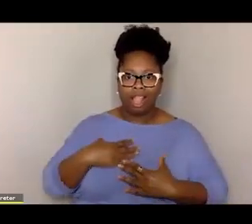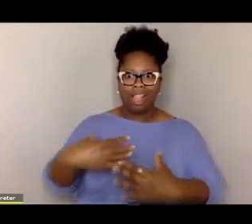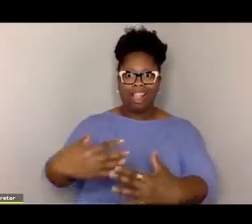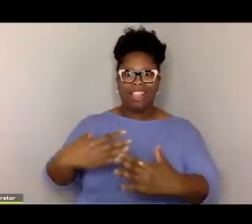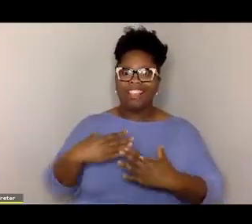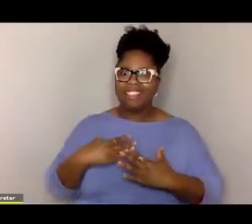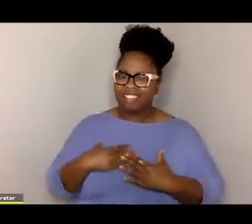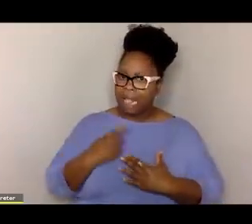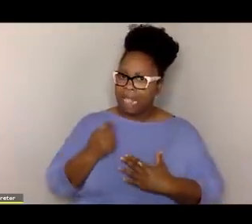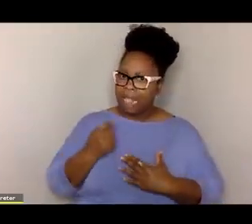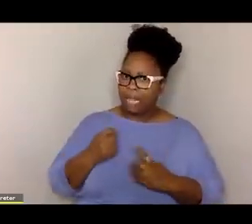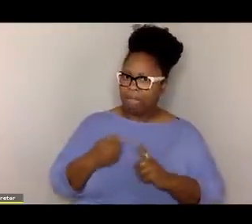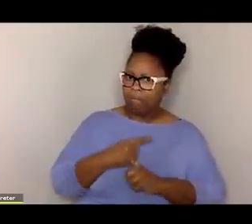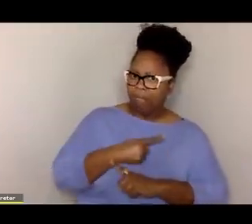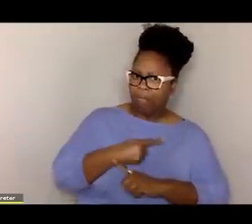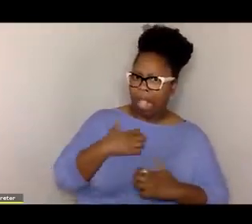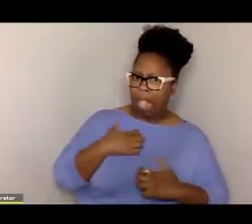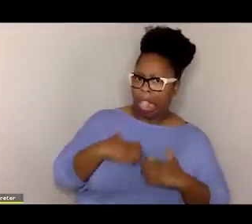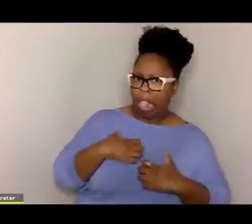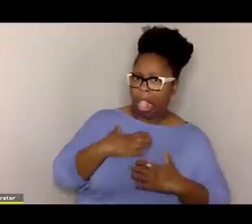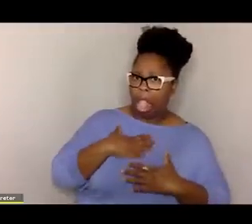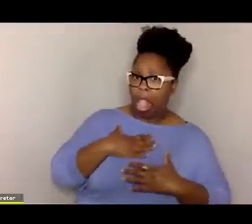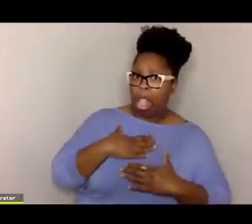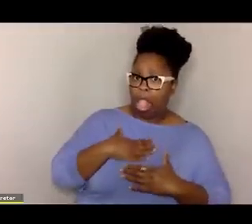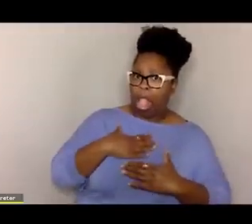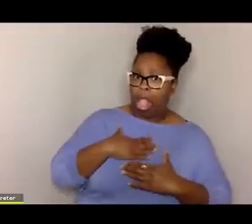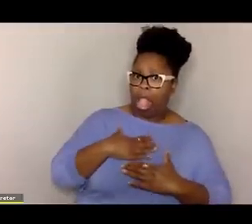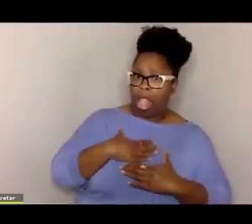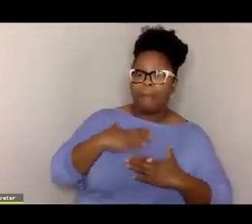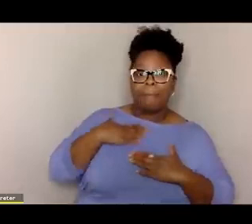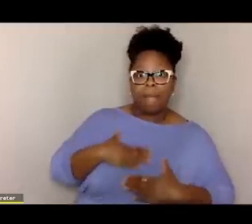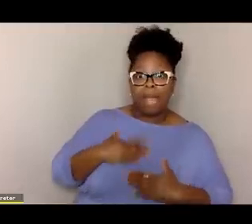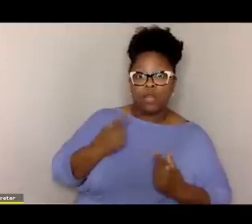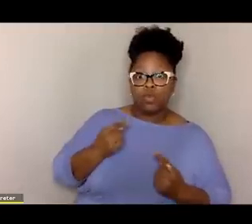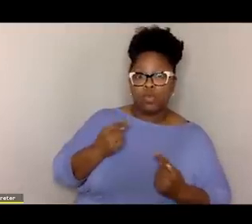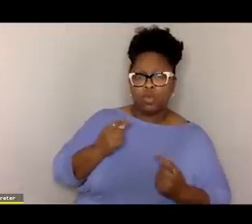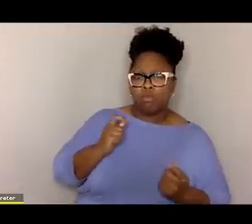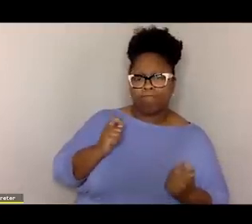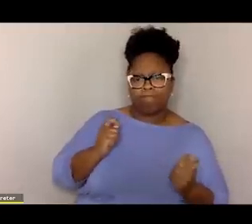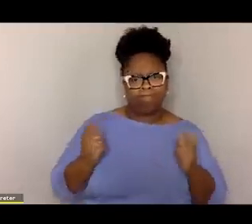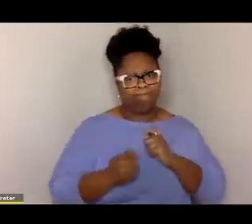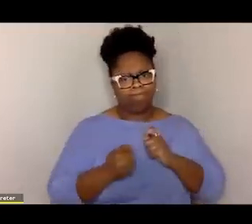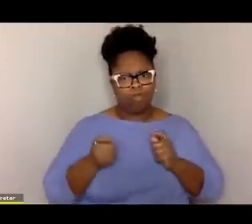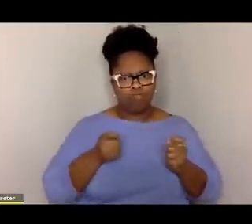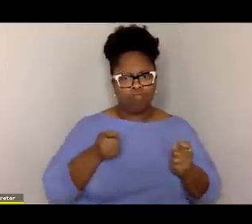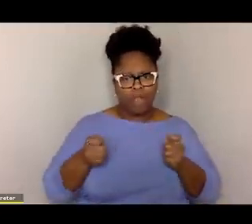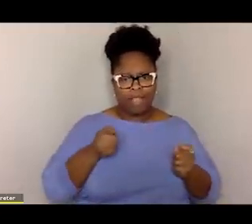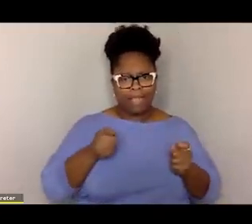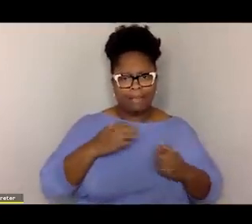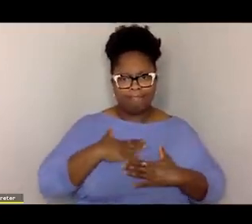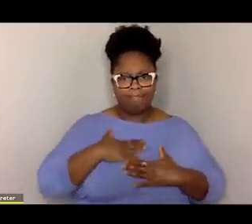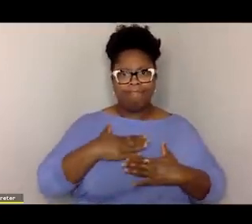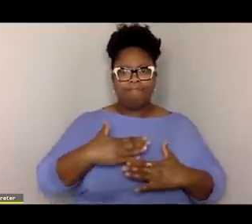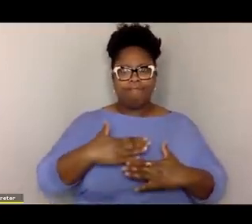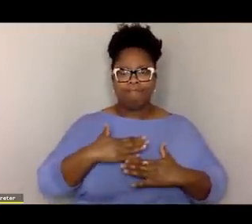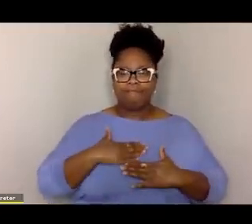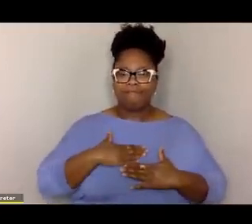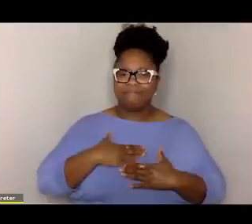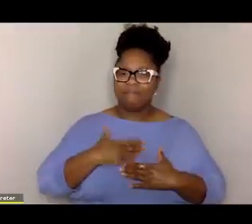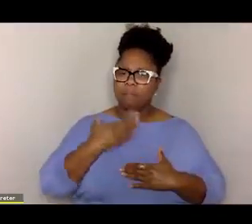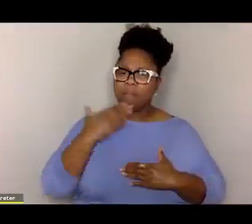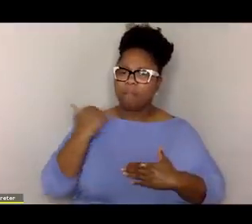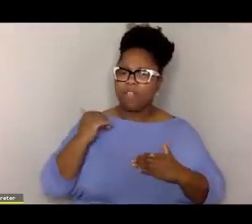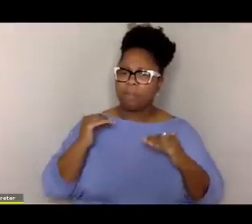so that's, you get a little dysregulated by getting short of breath, and your body will work to regulate you, get you back in balance.